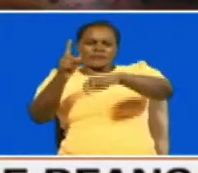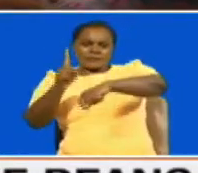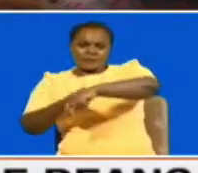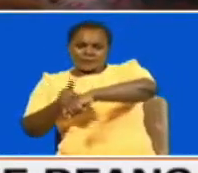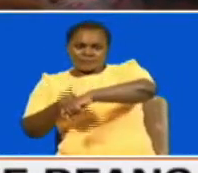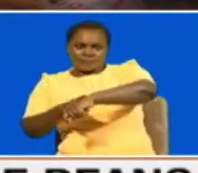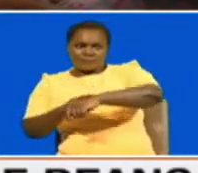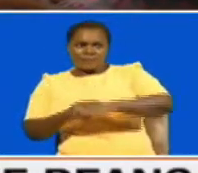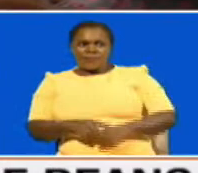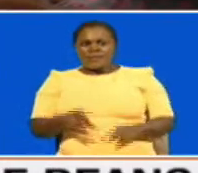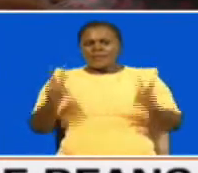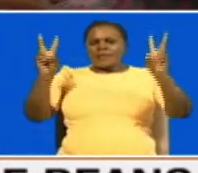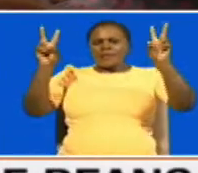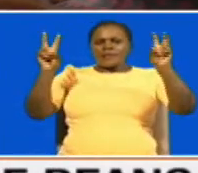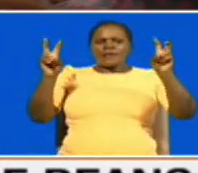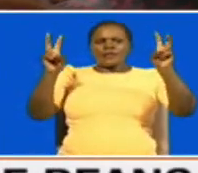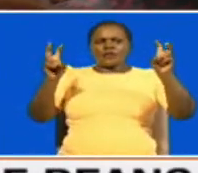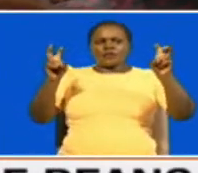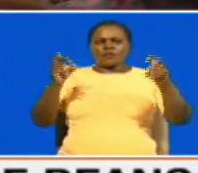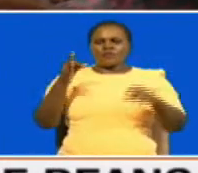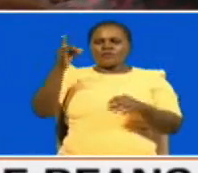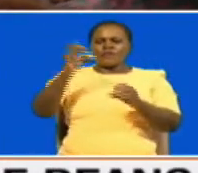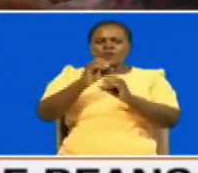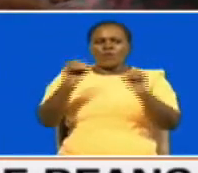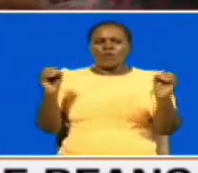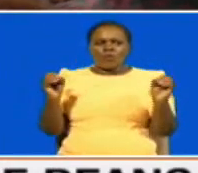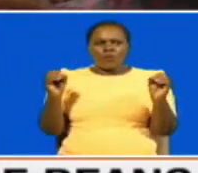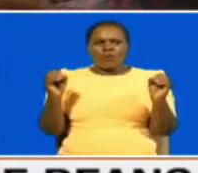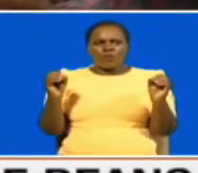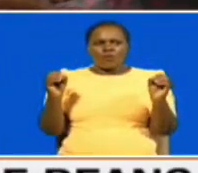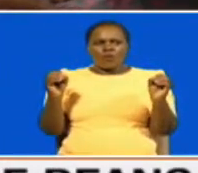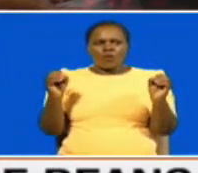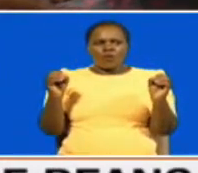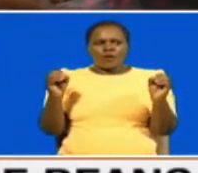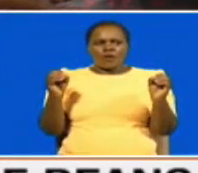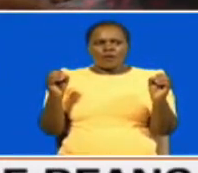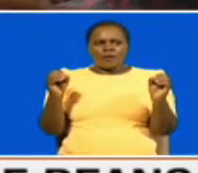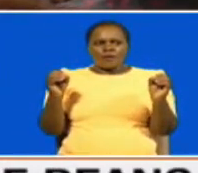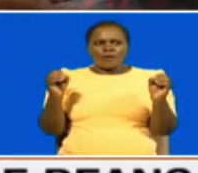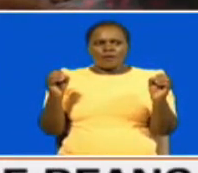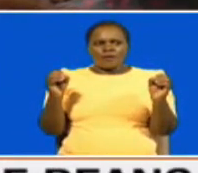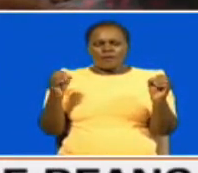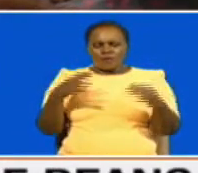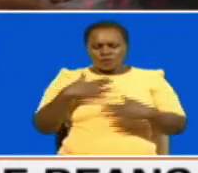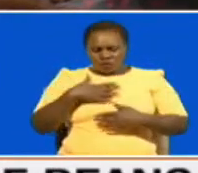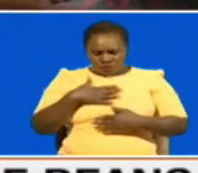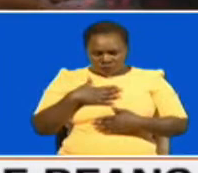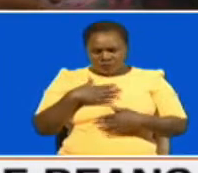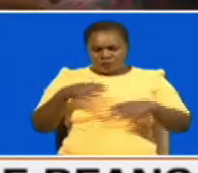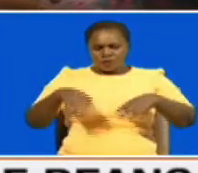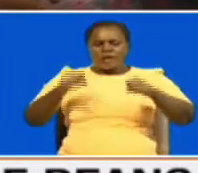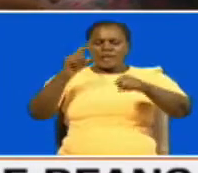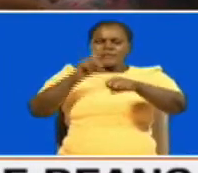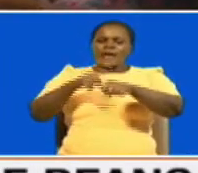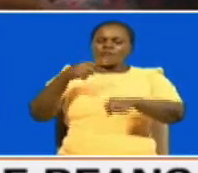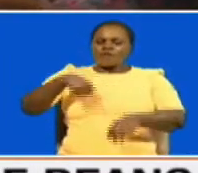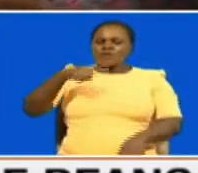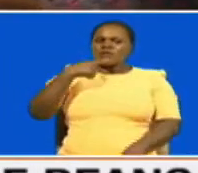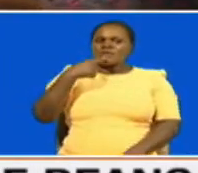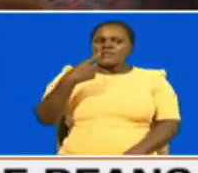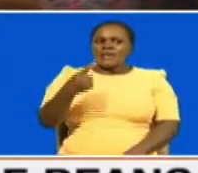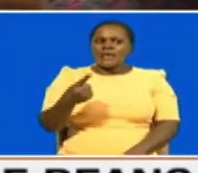the question of unforeseen is a it's really a matter of english honorable chair when we say